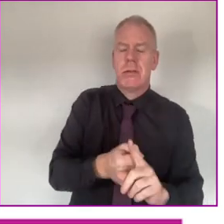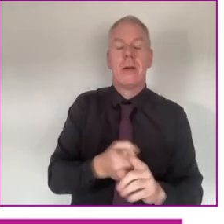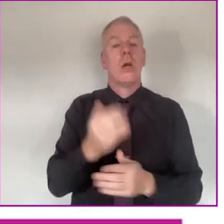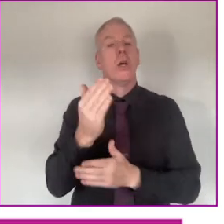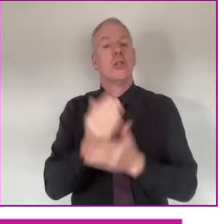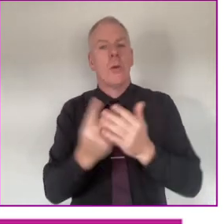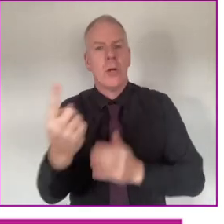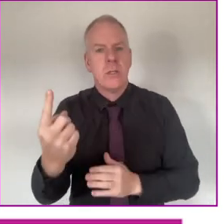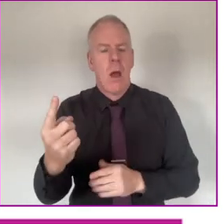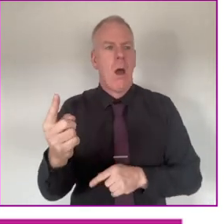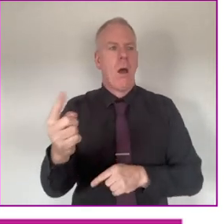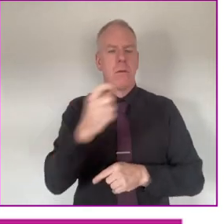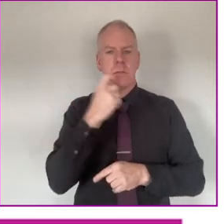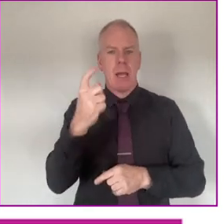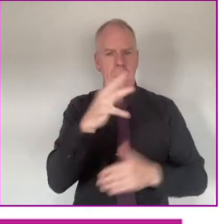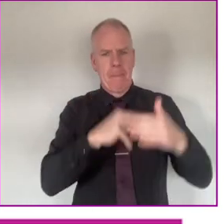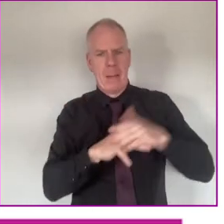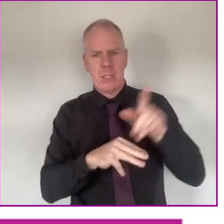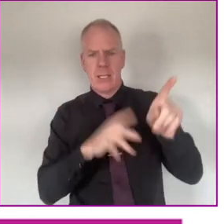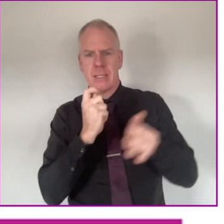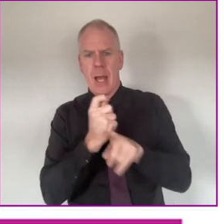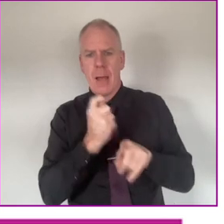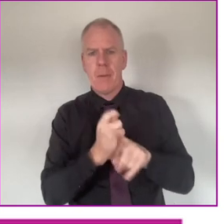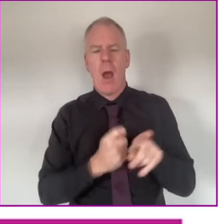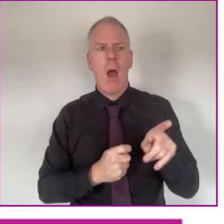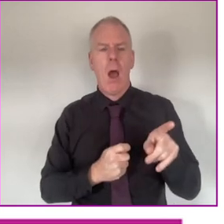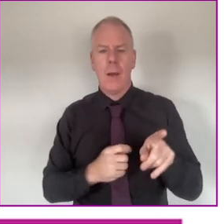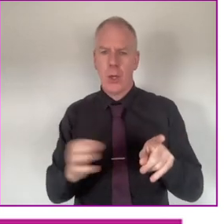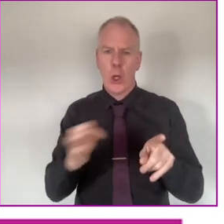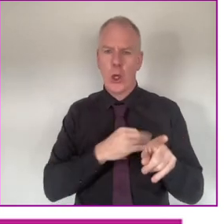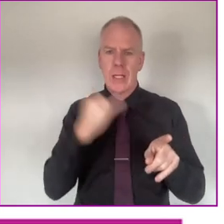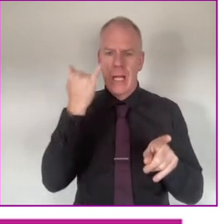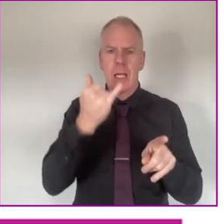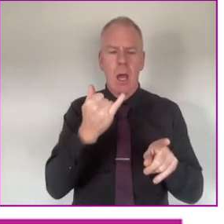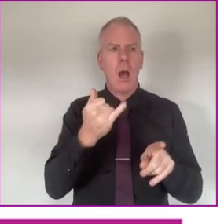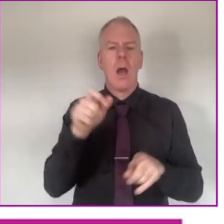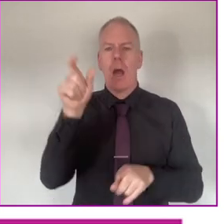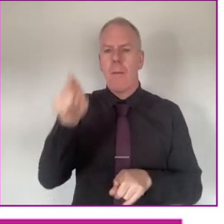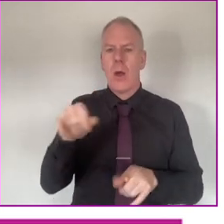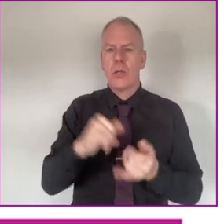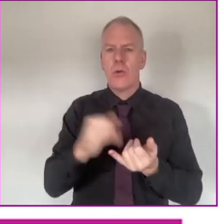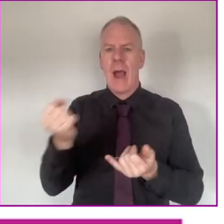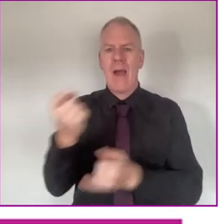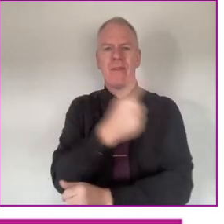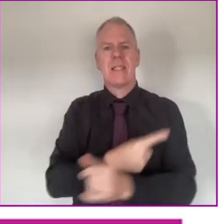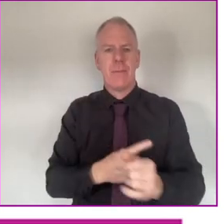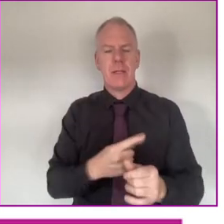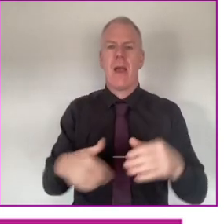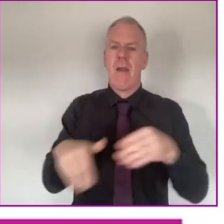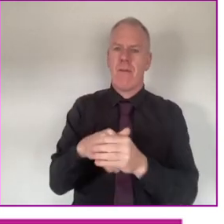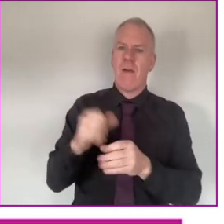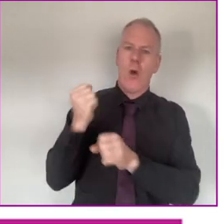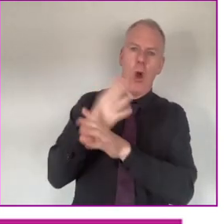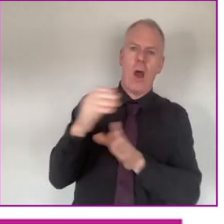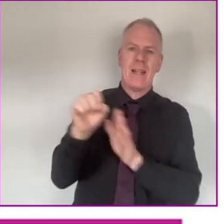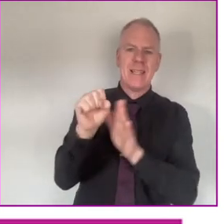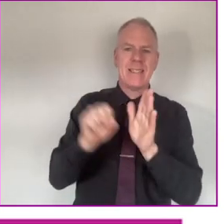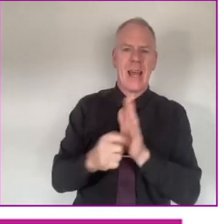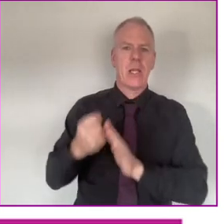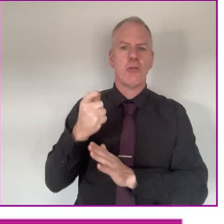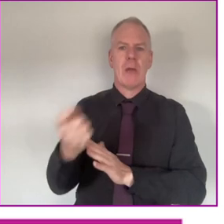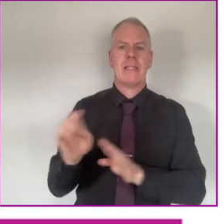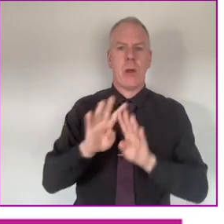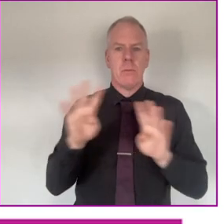well at the time. And somebody said to the minister at the time. It would be a really good idea to put somebody with a disability on each of the state transport